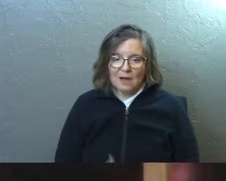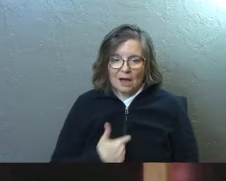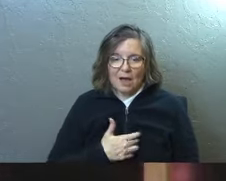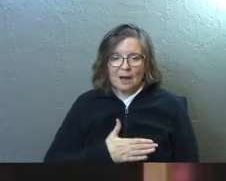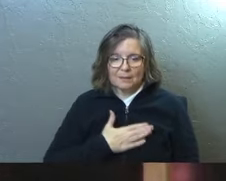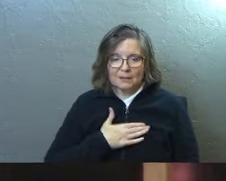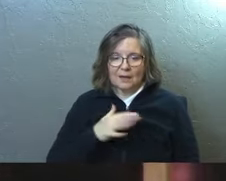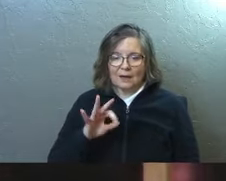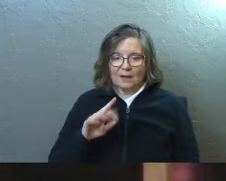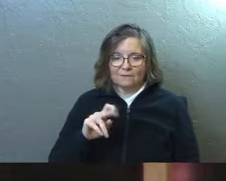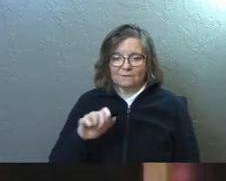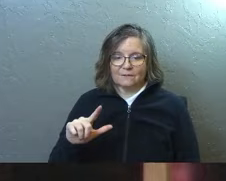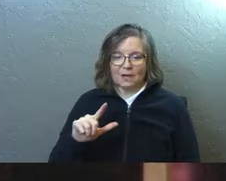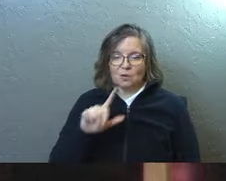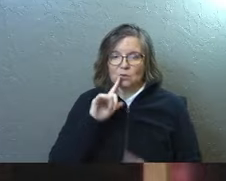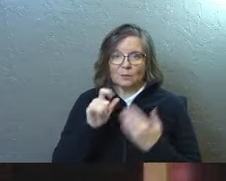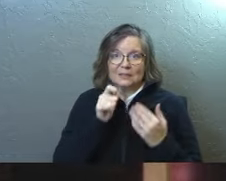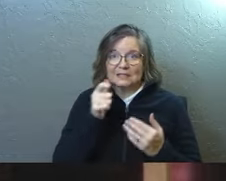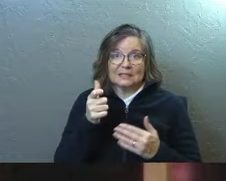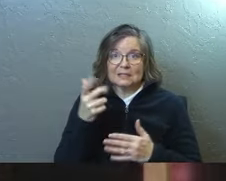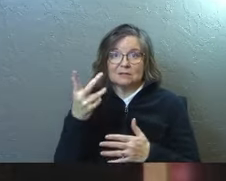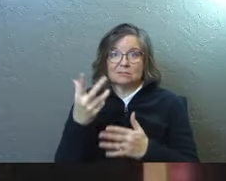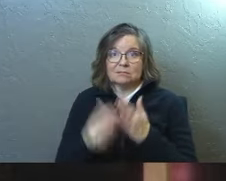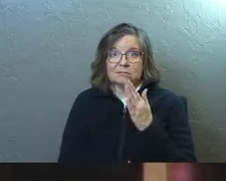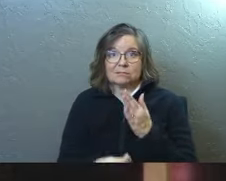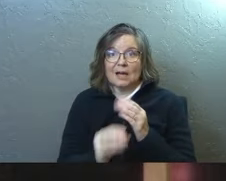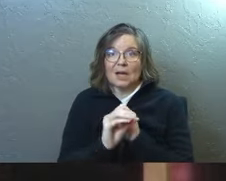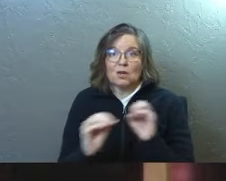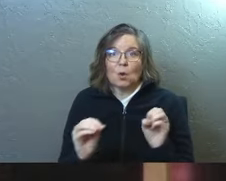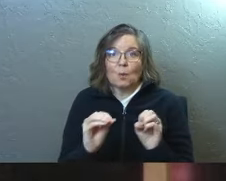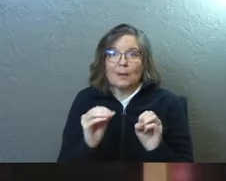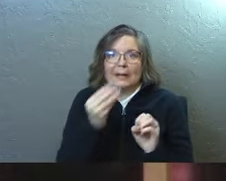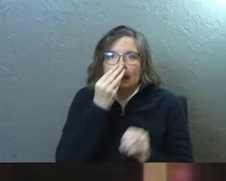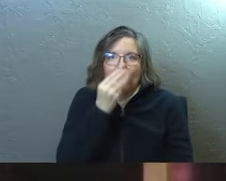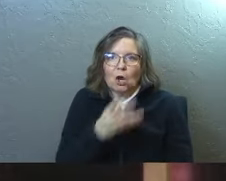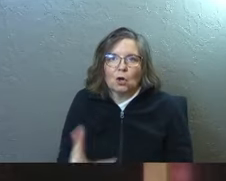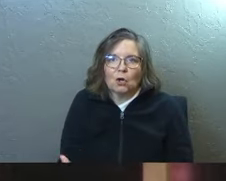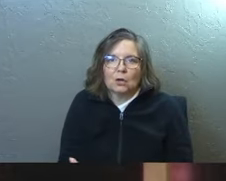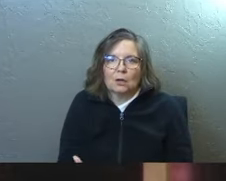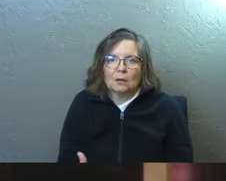I'm glad Feral Trueblood didn't disappear off the face of the planet. Nobody cared.